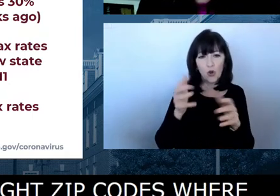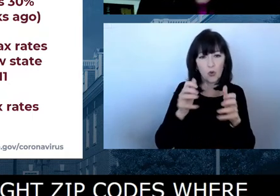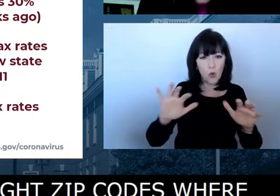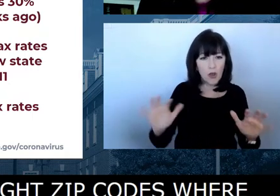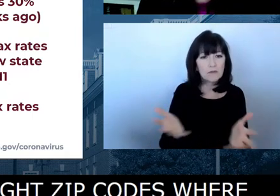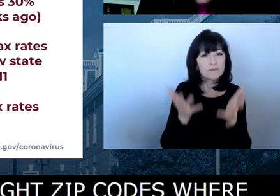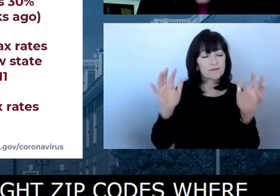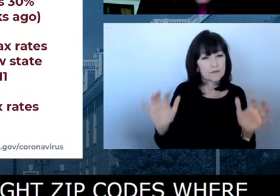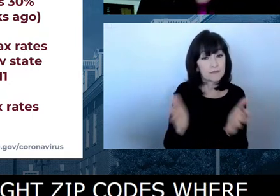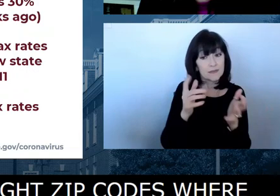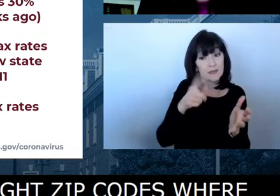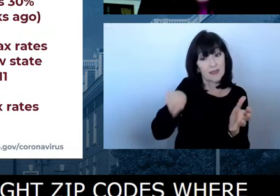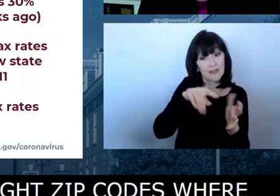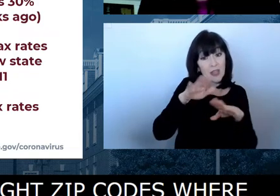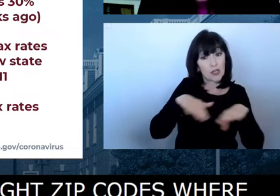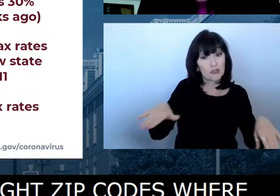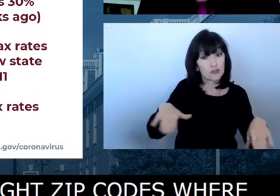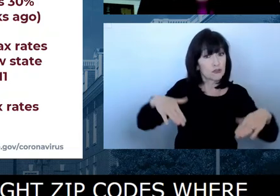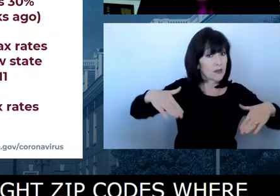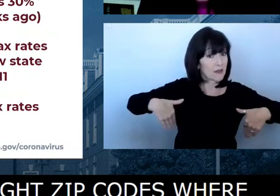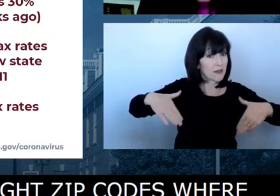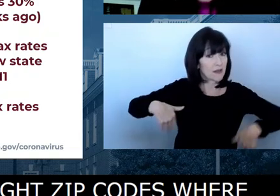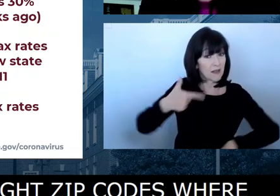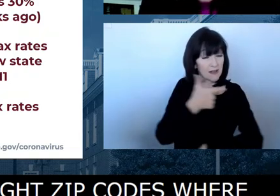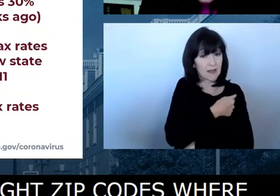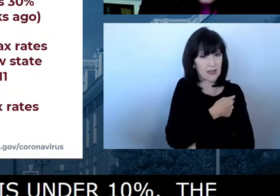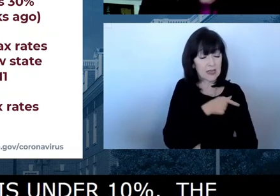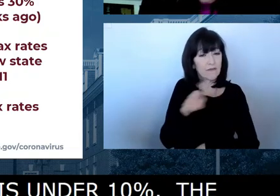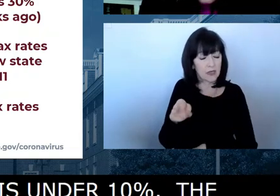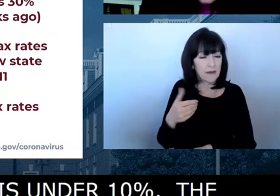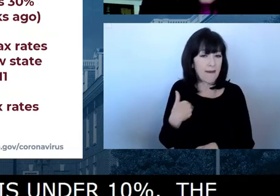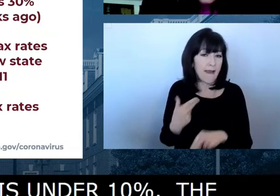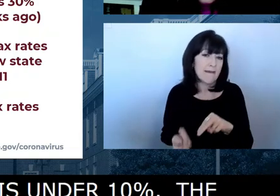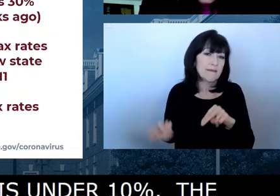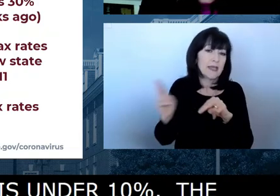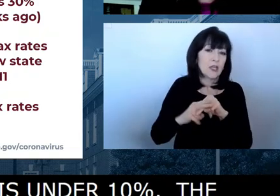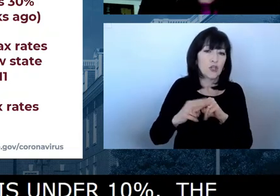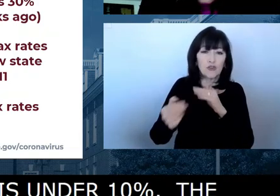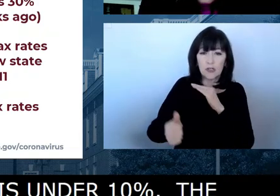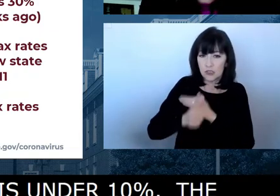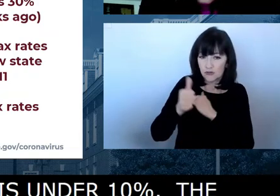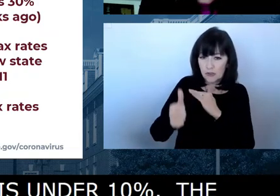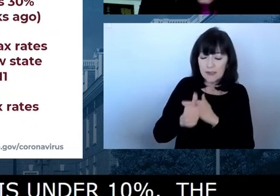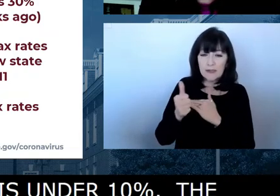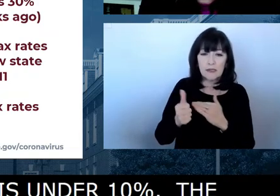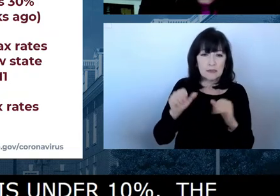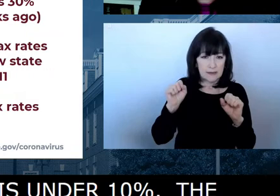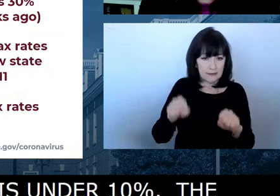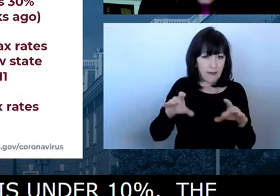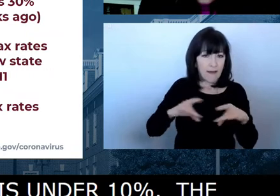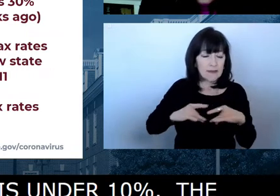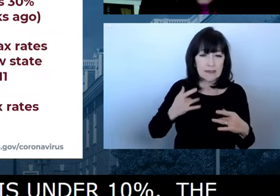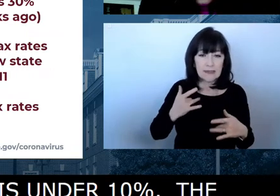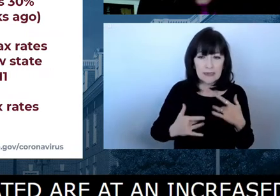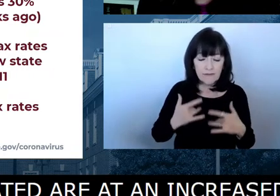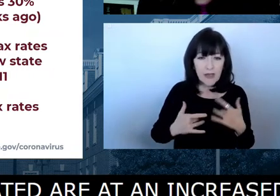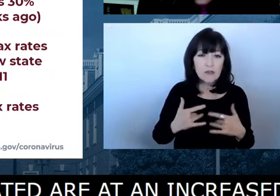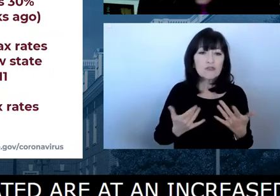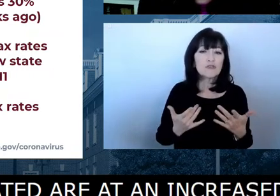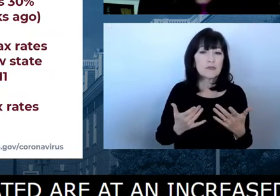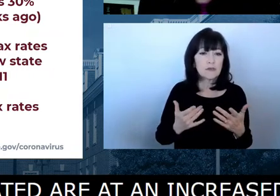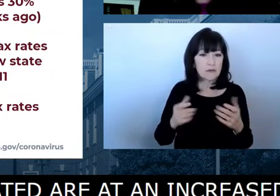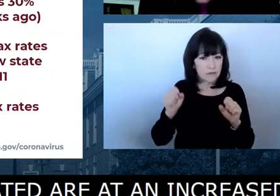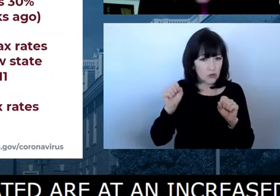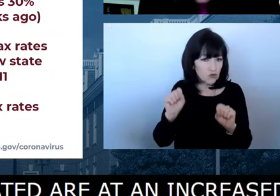not vaccinated are at an increased risk of infections, hospitalizations, and potentially serious or long-term